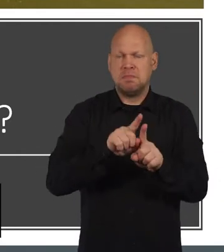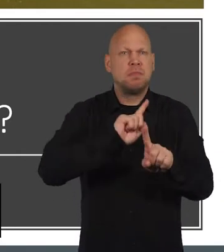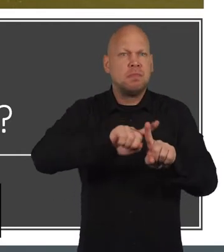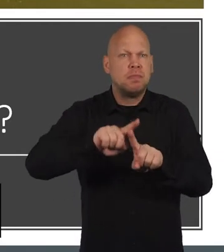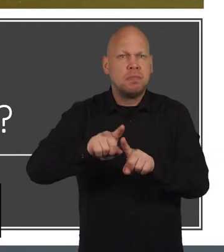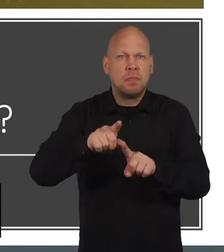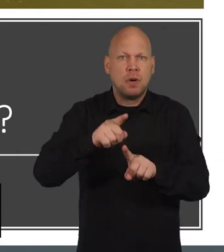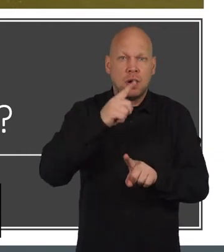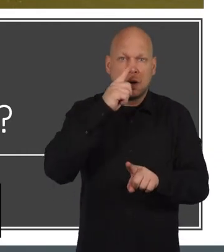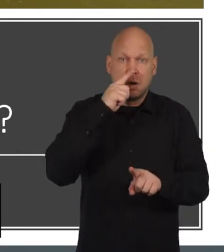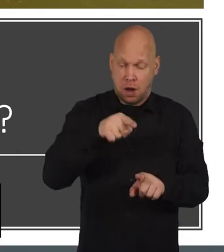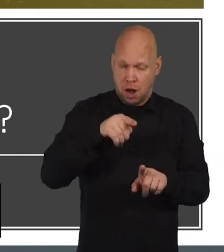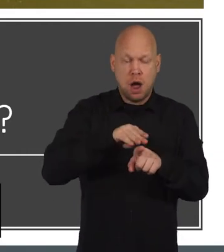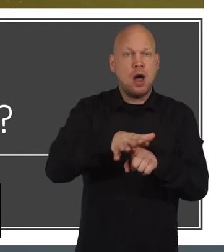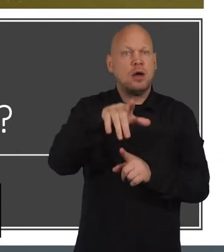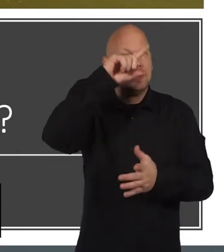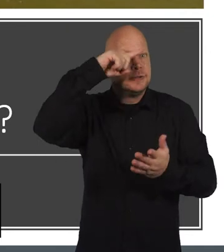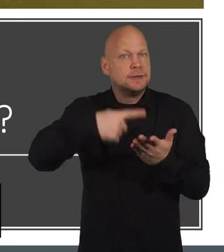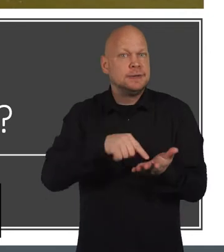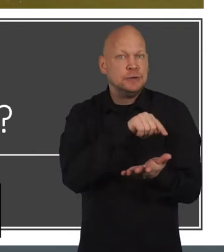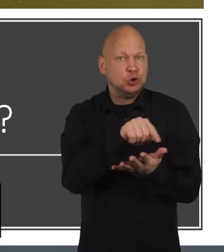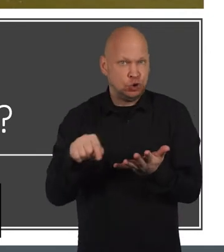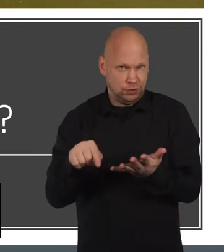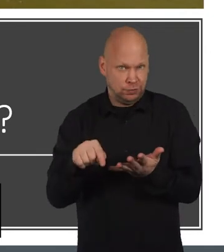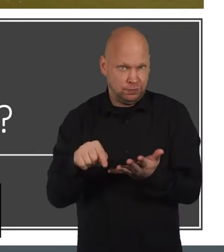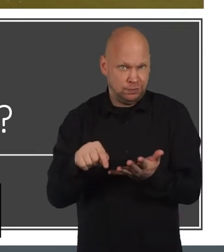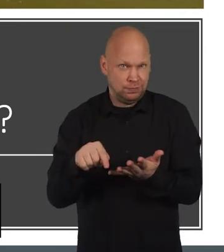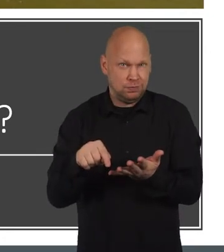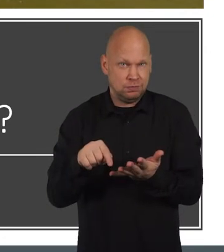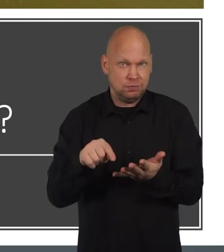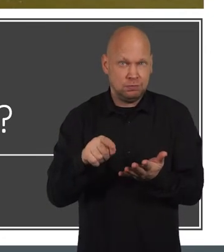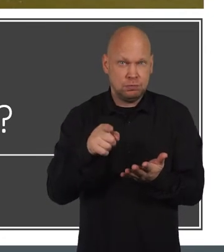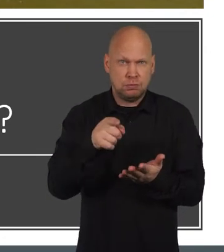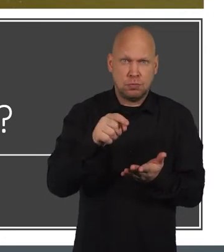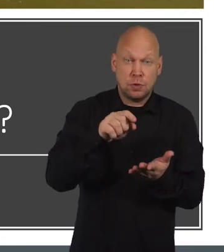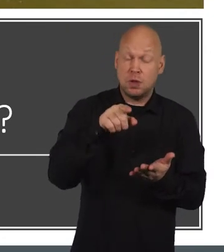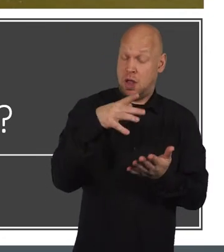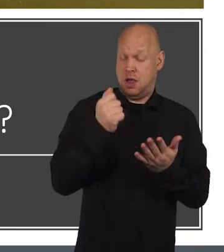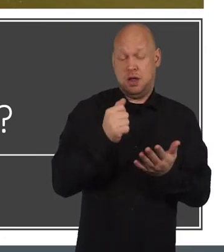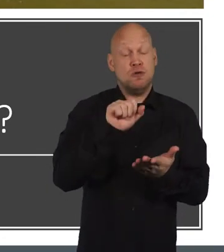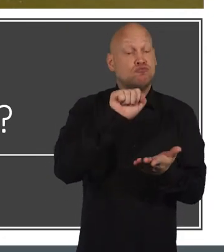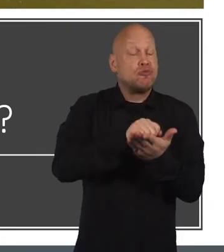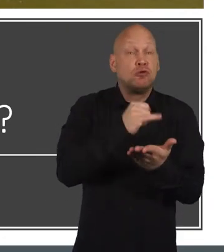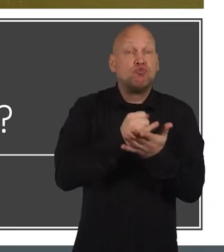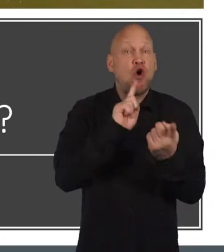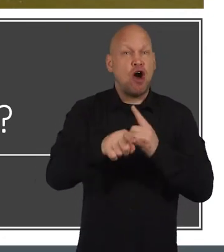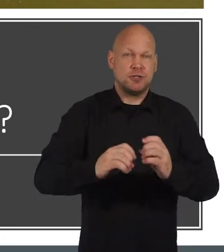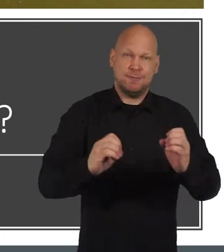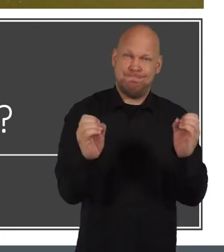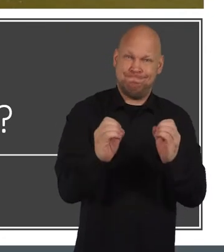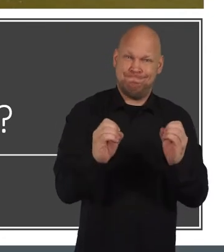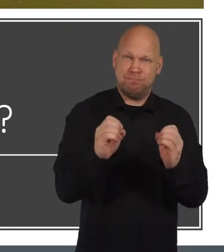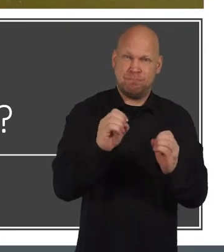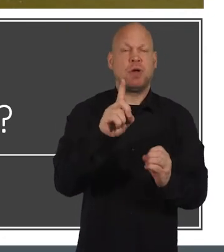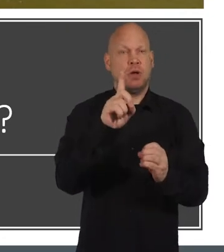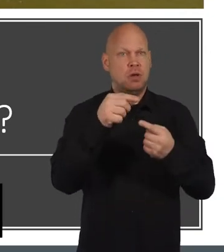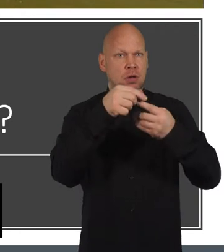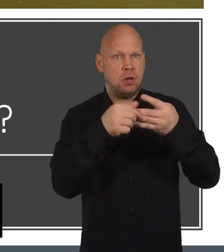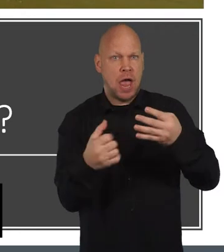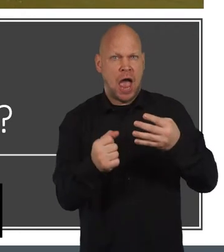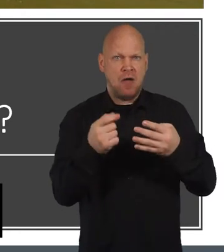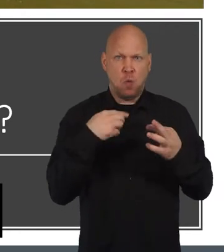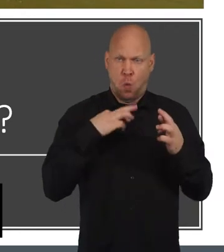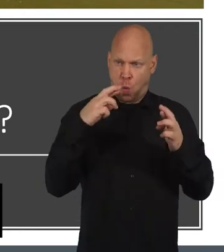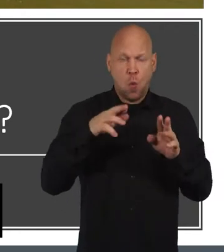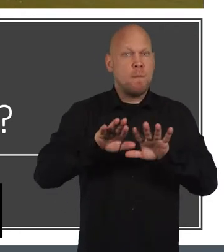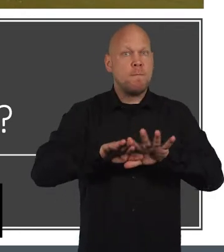there should be ways that you can influence those decisions. It's not that there are right or wrong answers here. One of the messages we